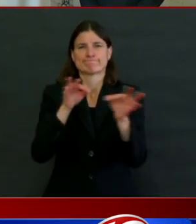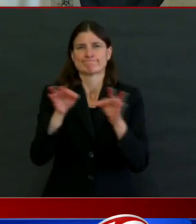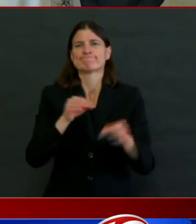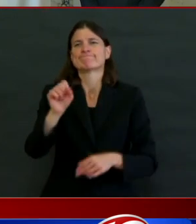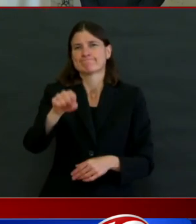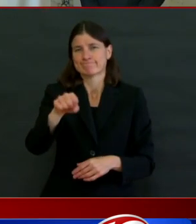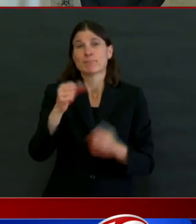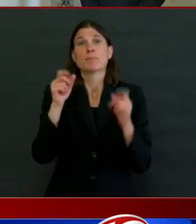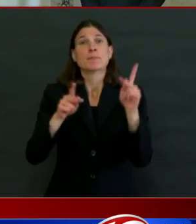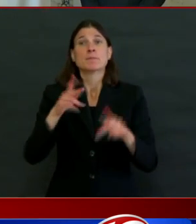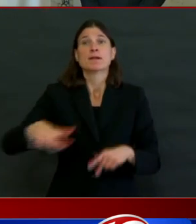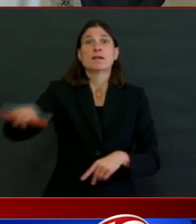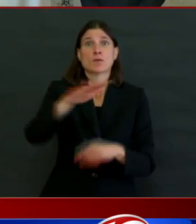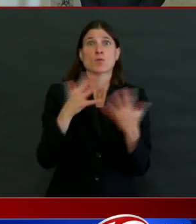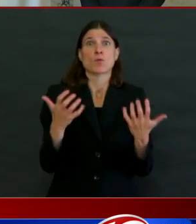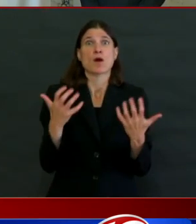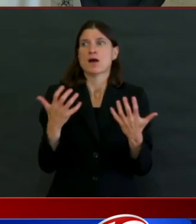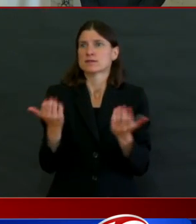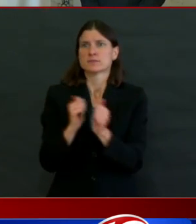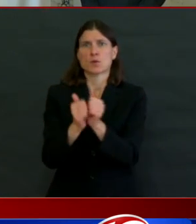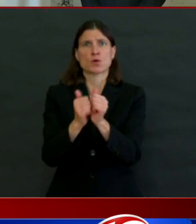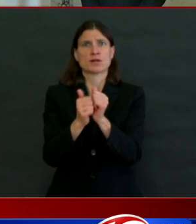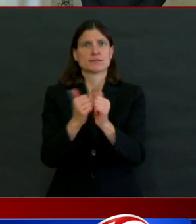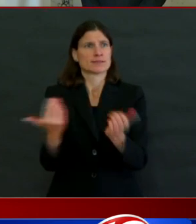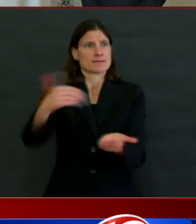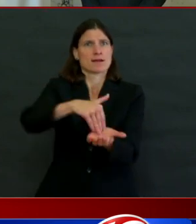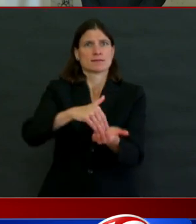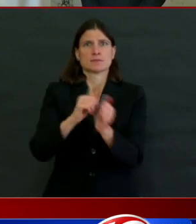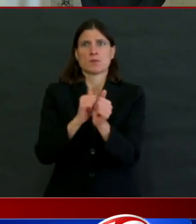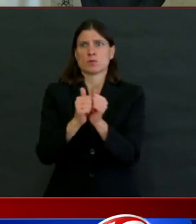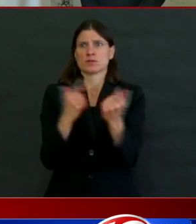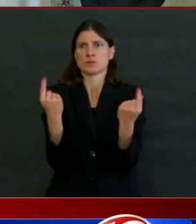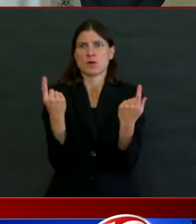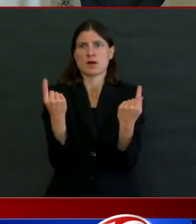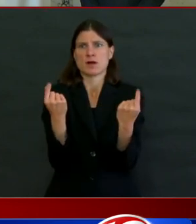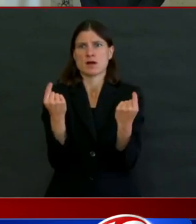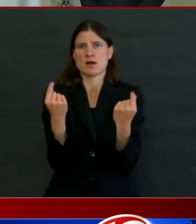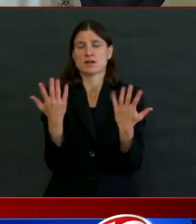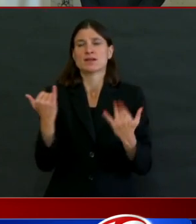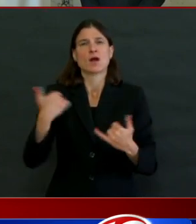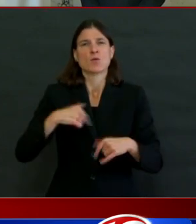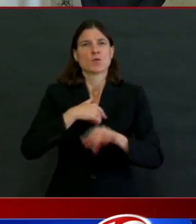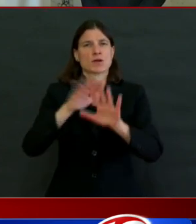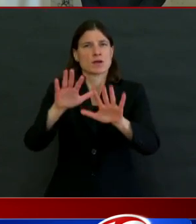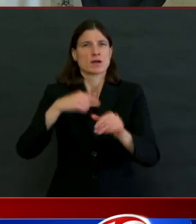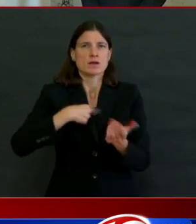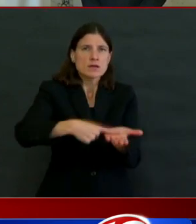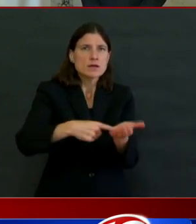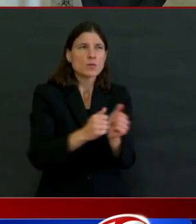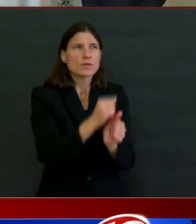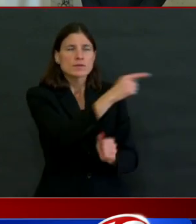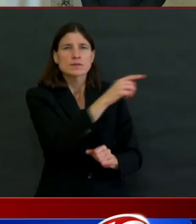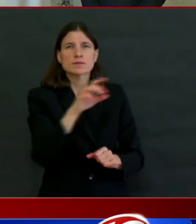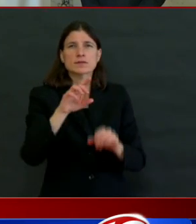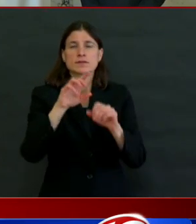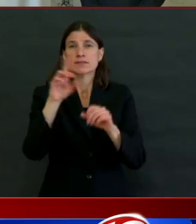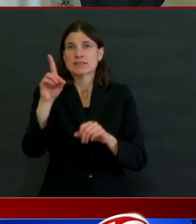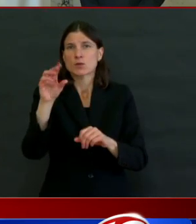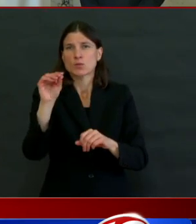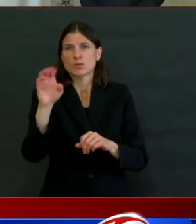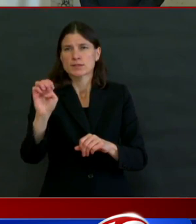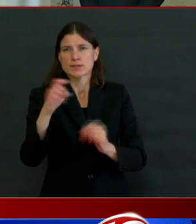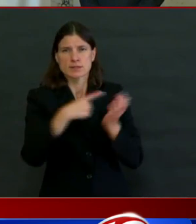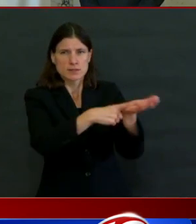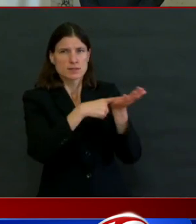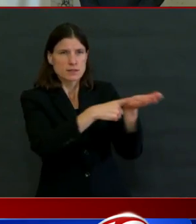The only thing I will say is, it's going to be hard to engage in any